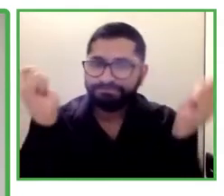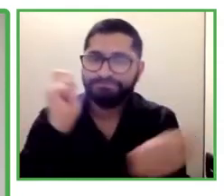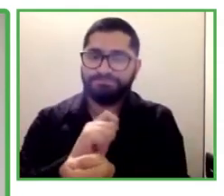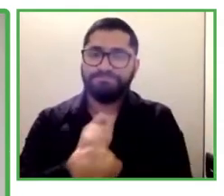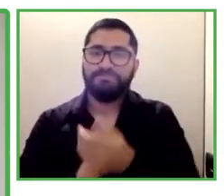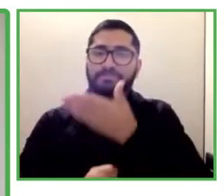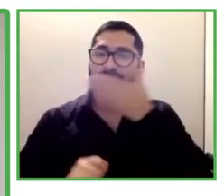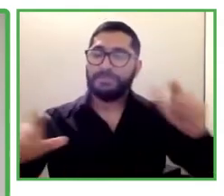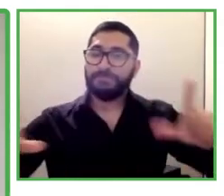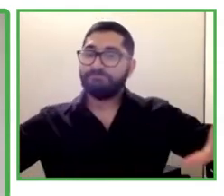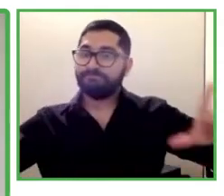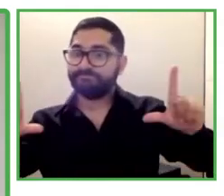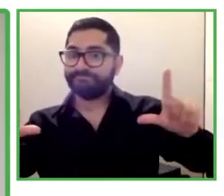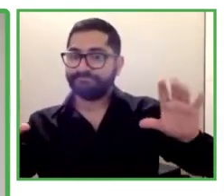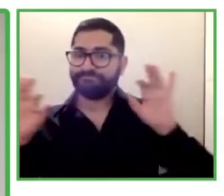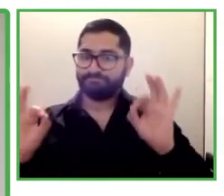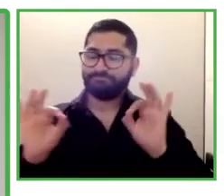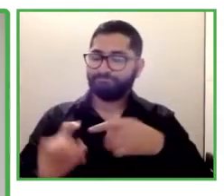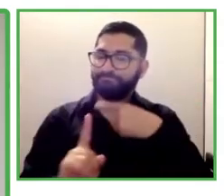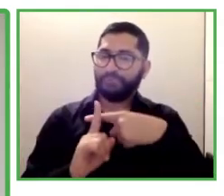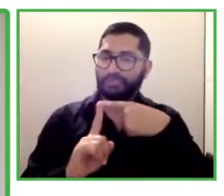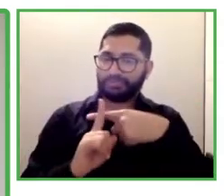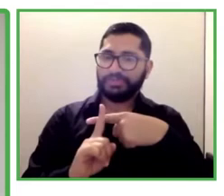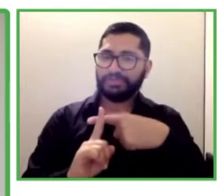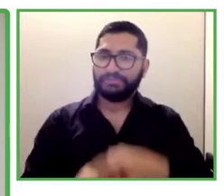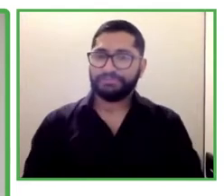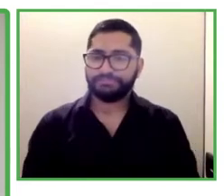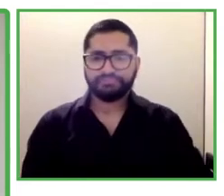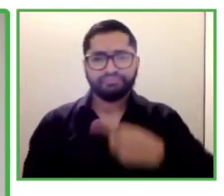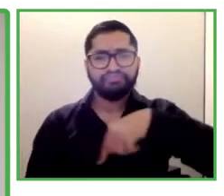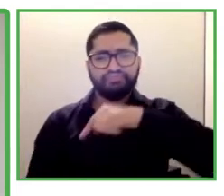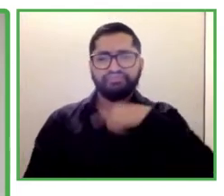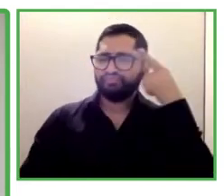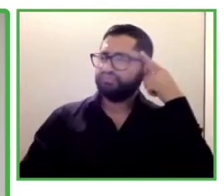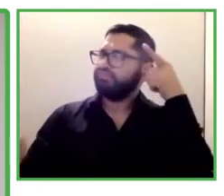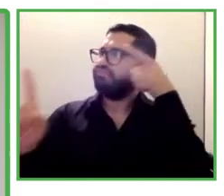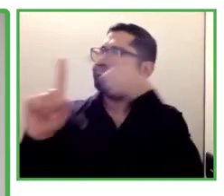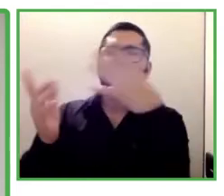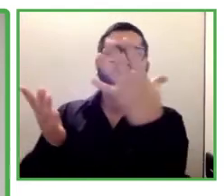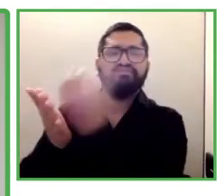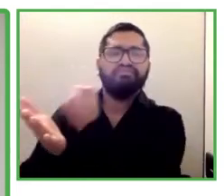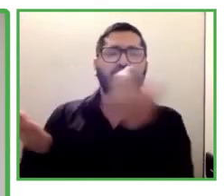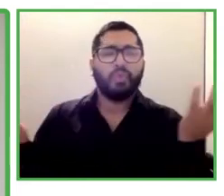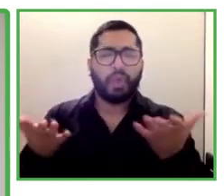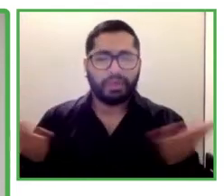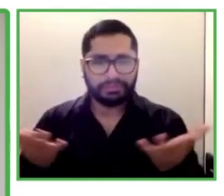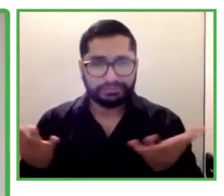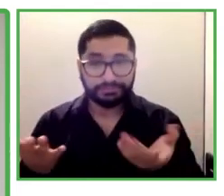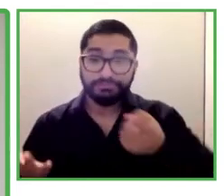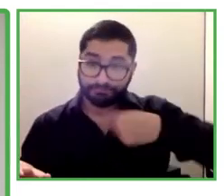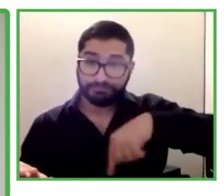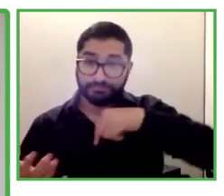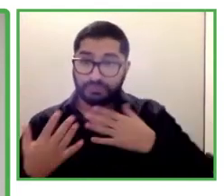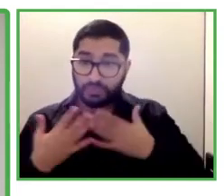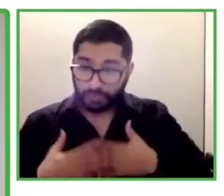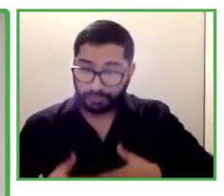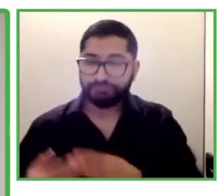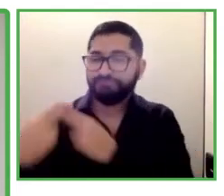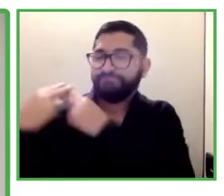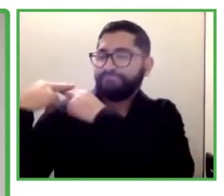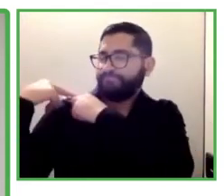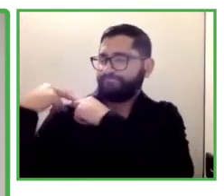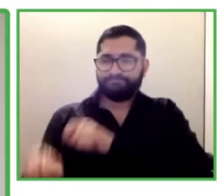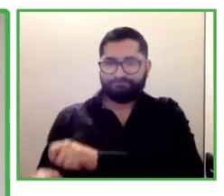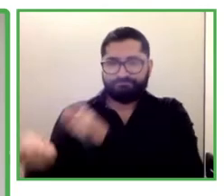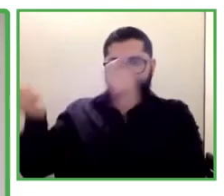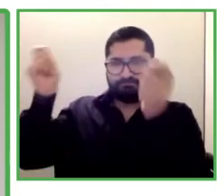changemaker. We believe having the tools and the opportunities to create change change is a human right and should be accessible to